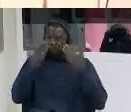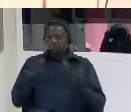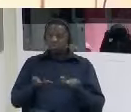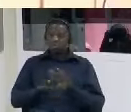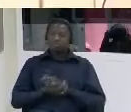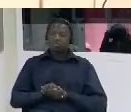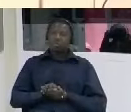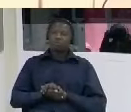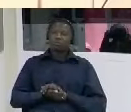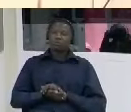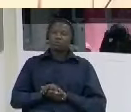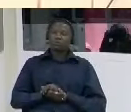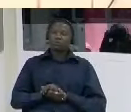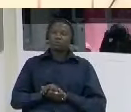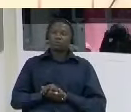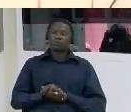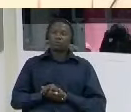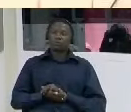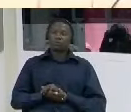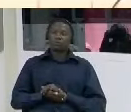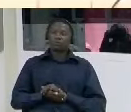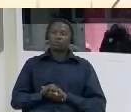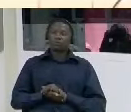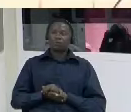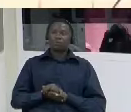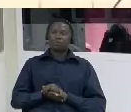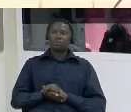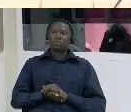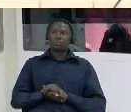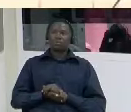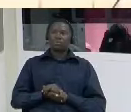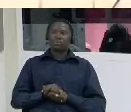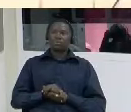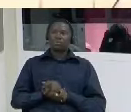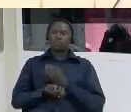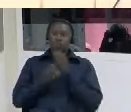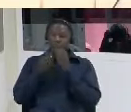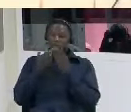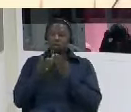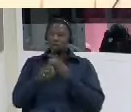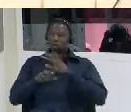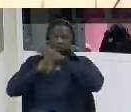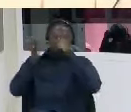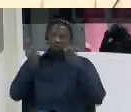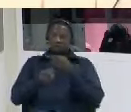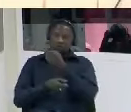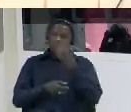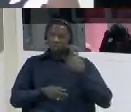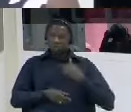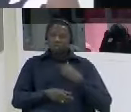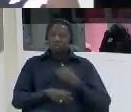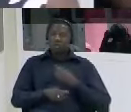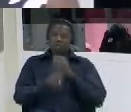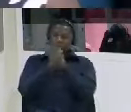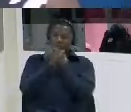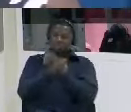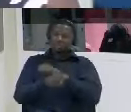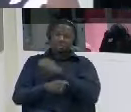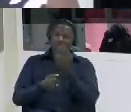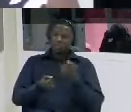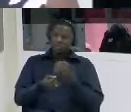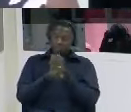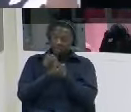you've mentioned you know all of you people who were actually arrested and detained for